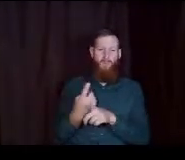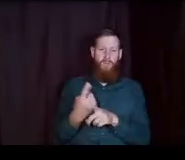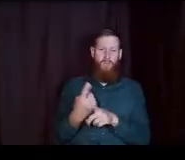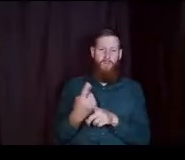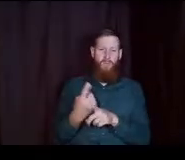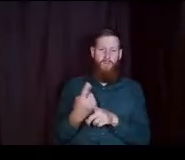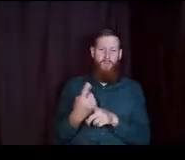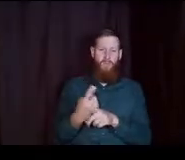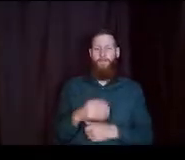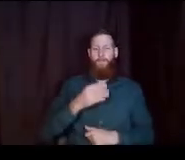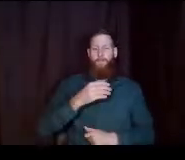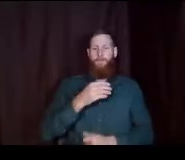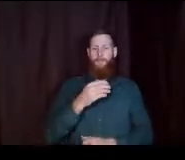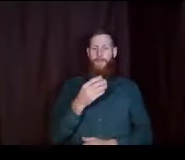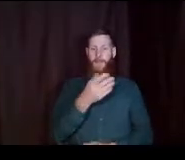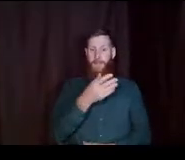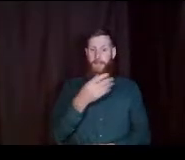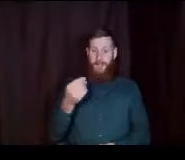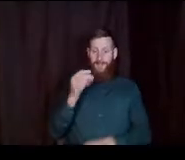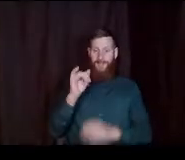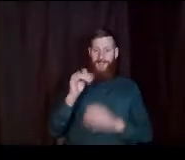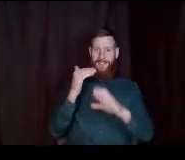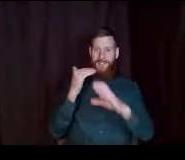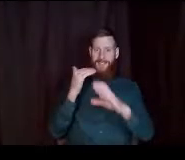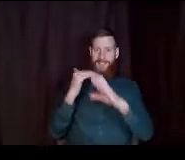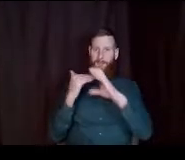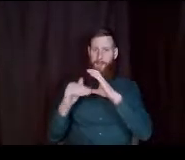you'll check you know that really important part